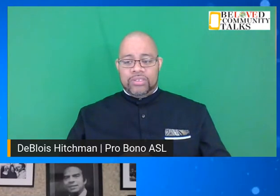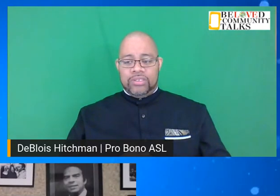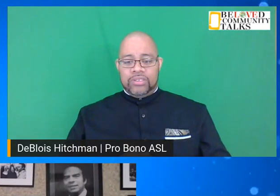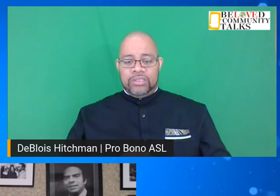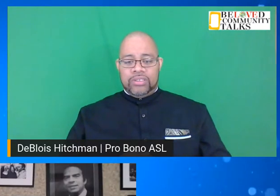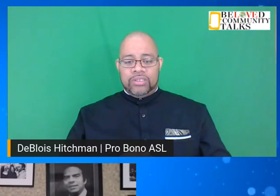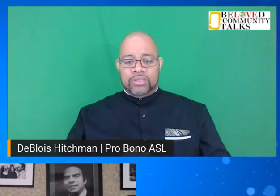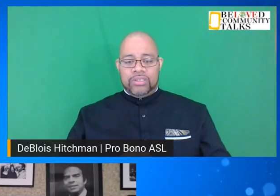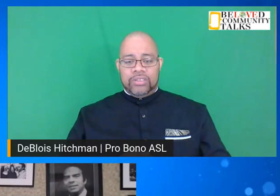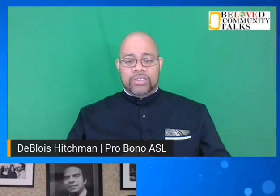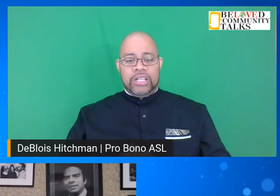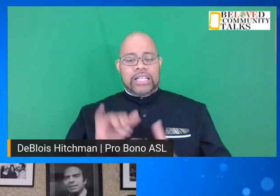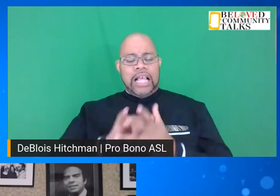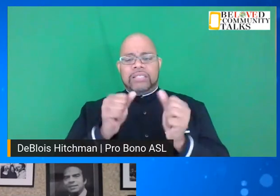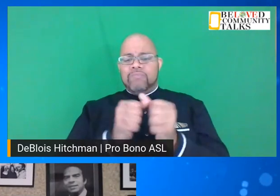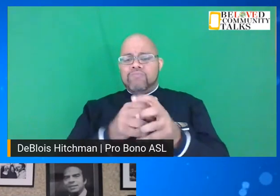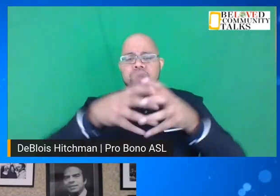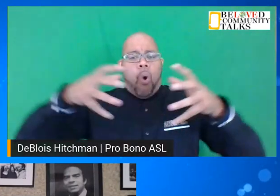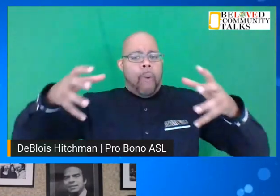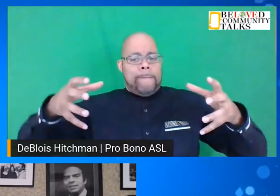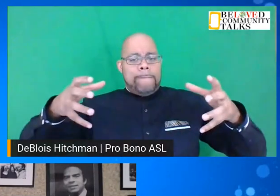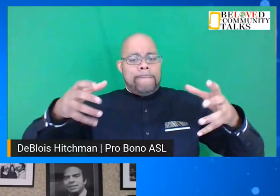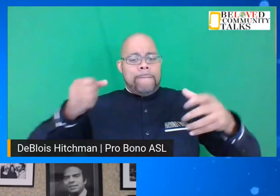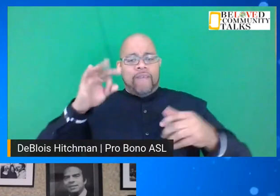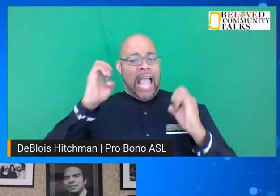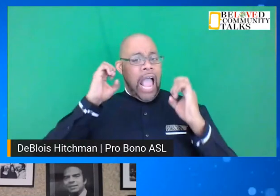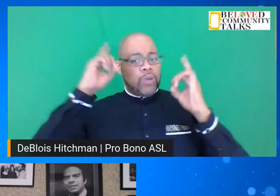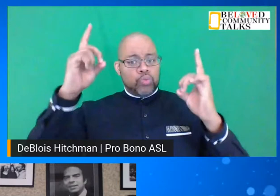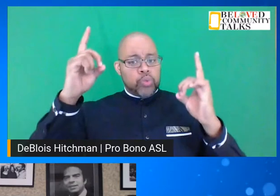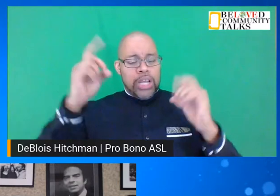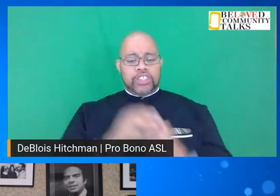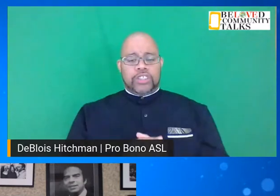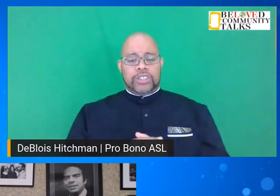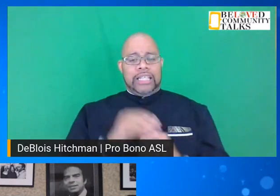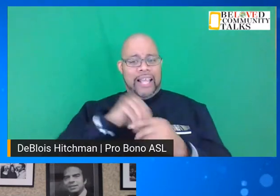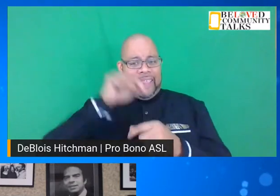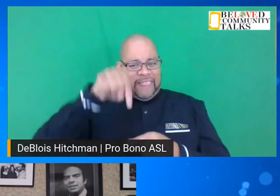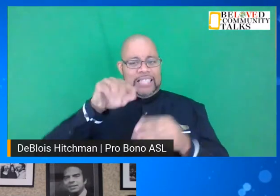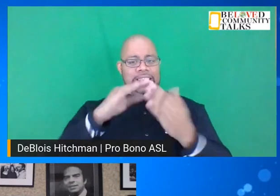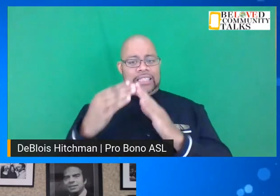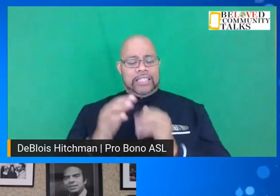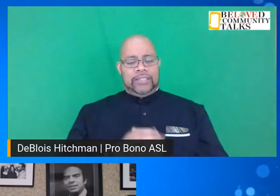the explosion of education in this city